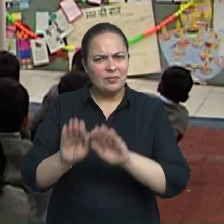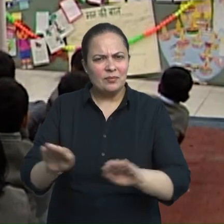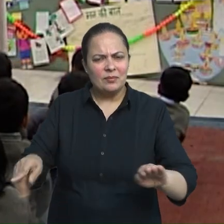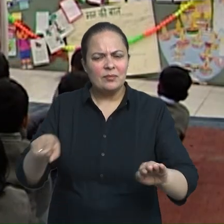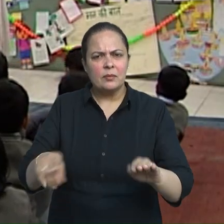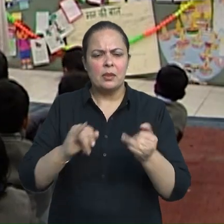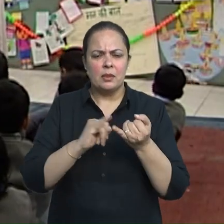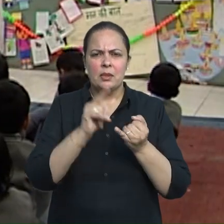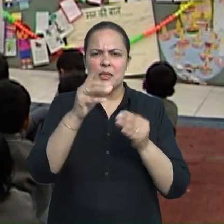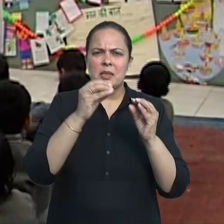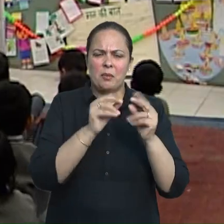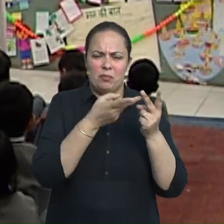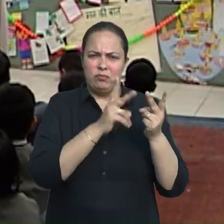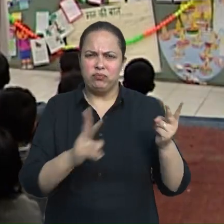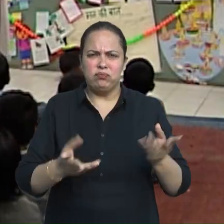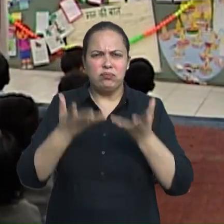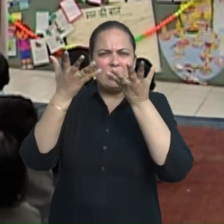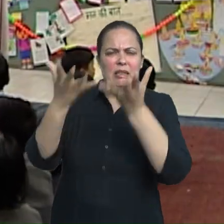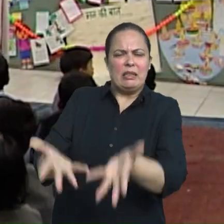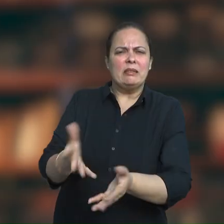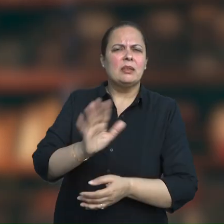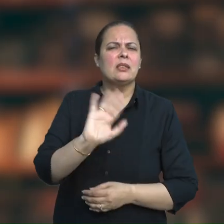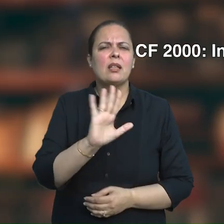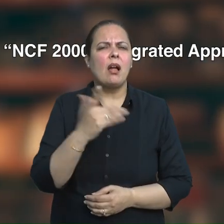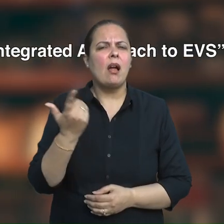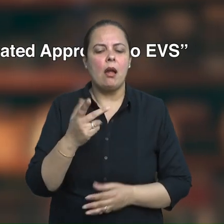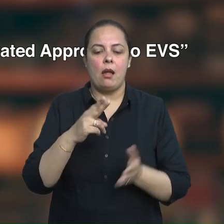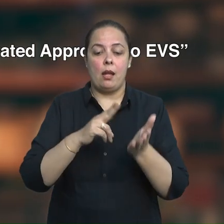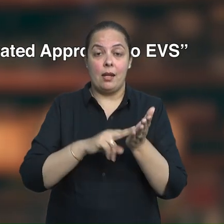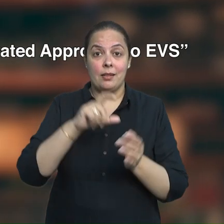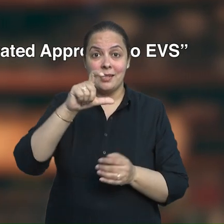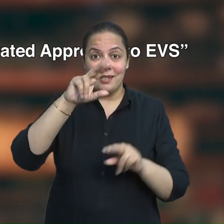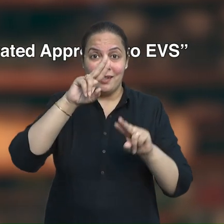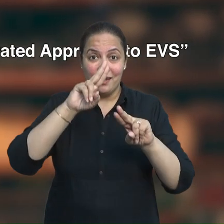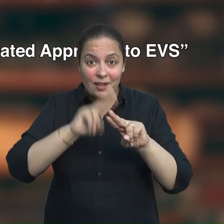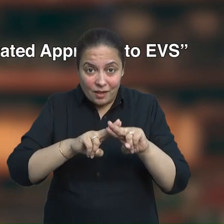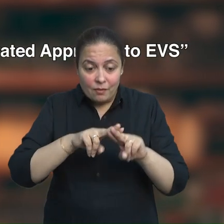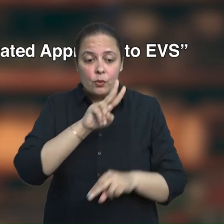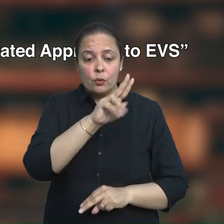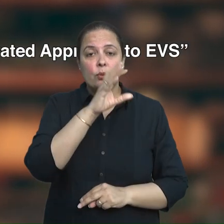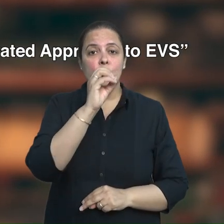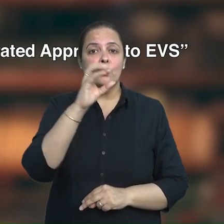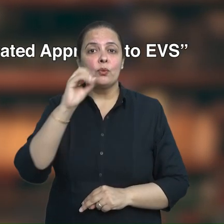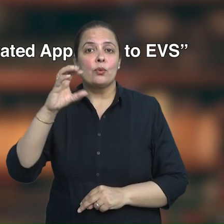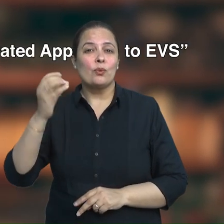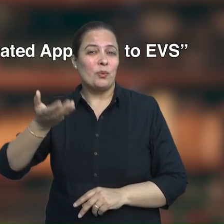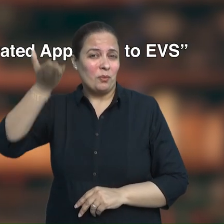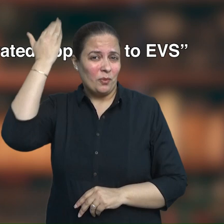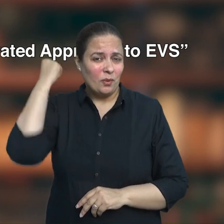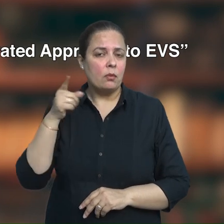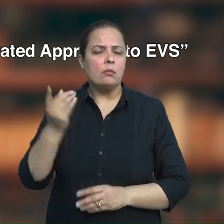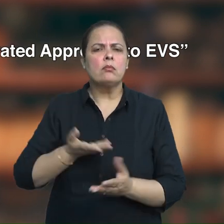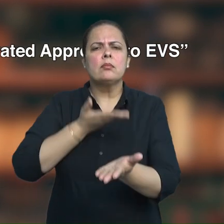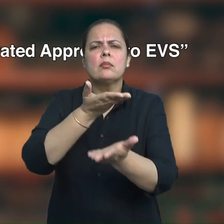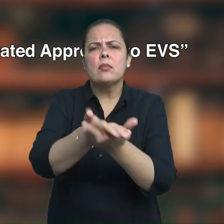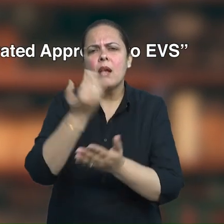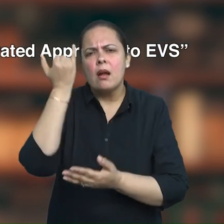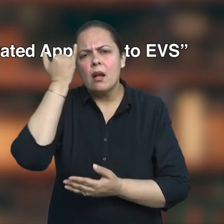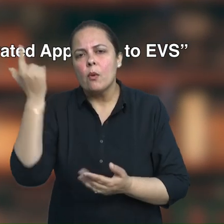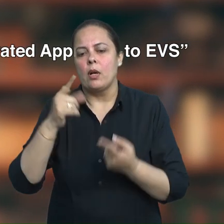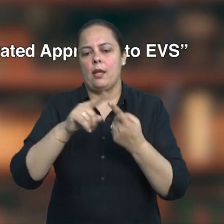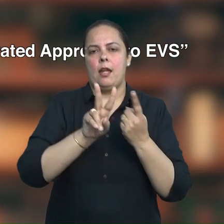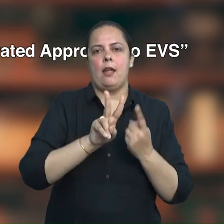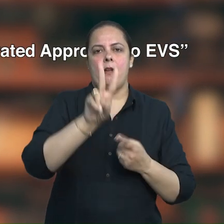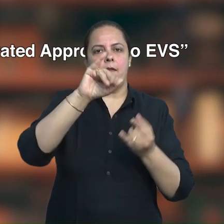elevate the curricular burden on young children, the National Curriculum Framework 2000 recommended EVS